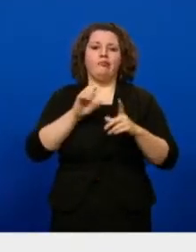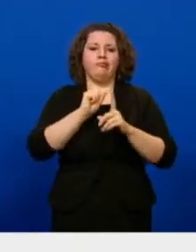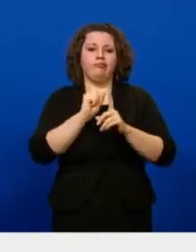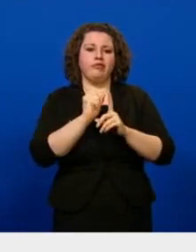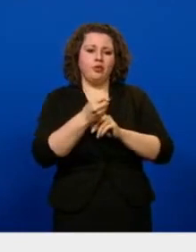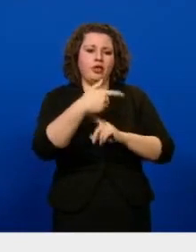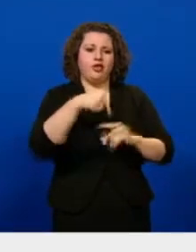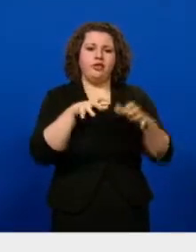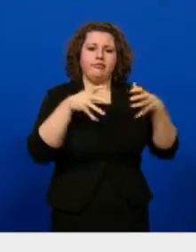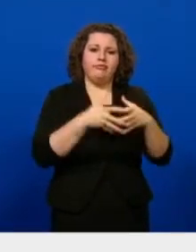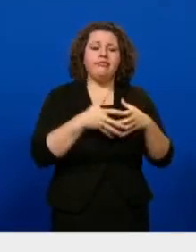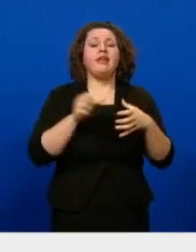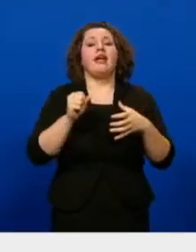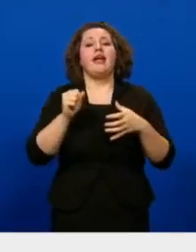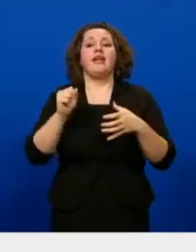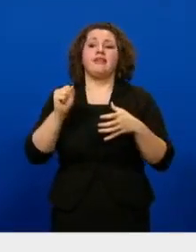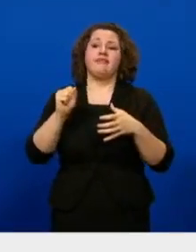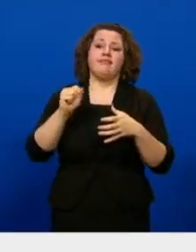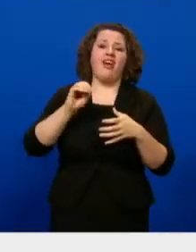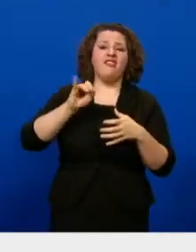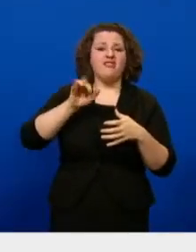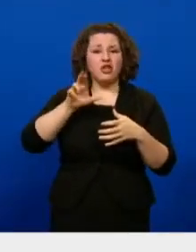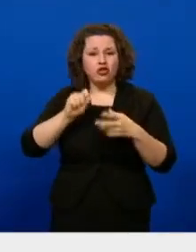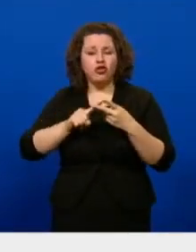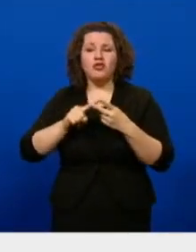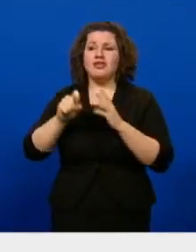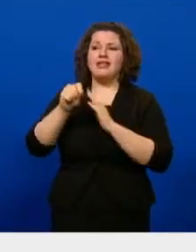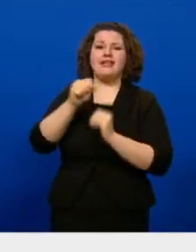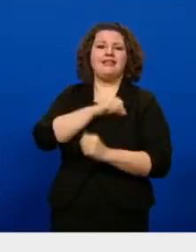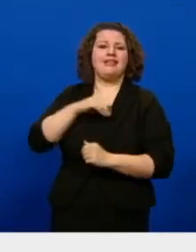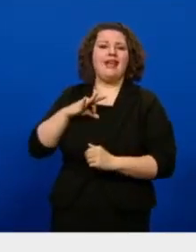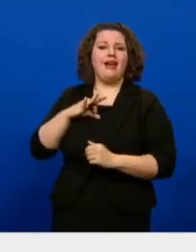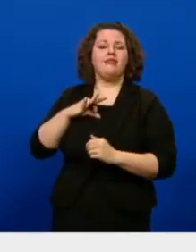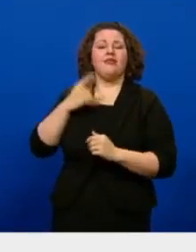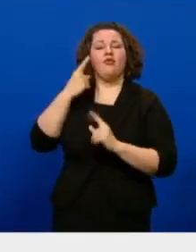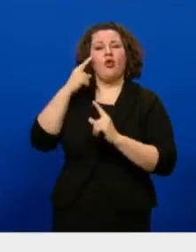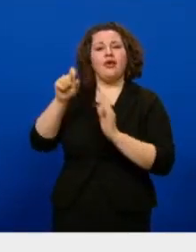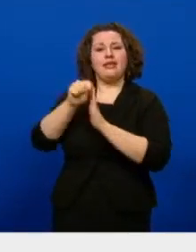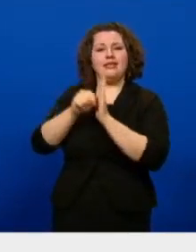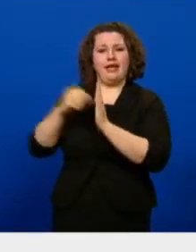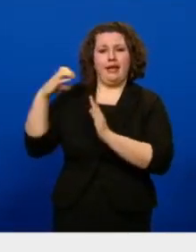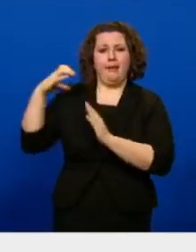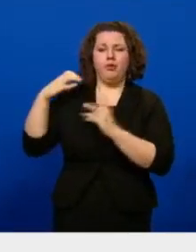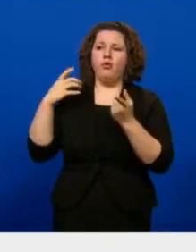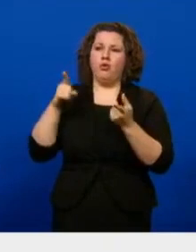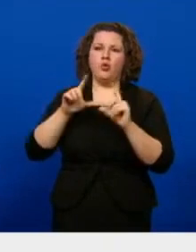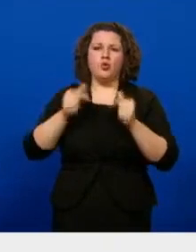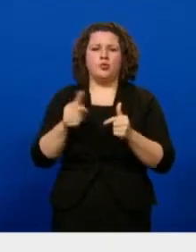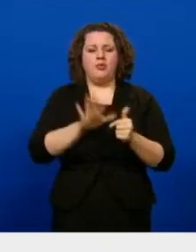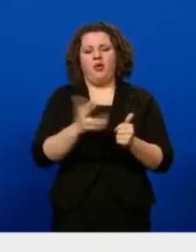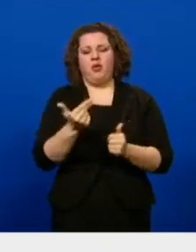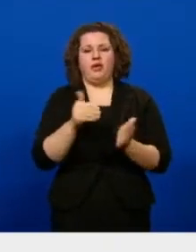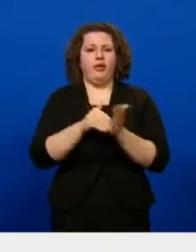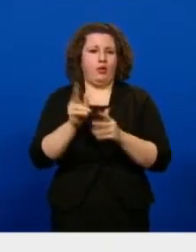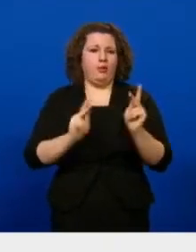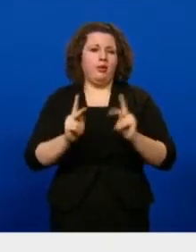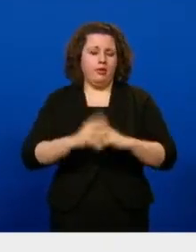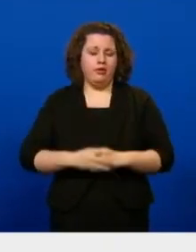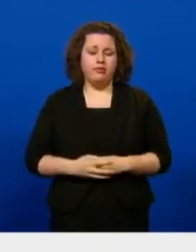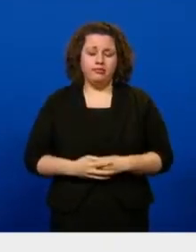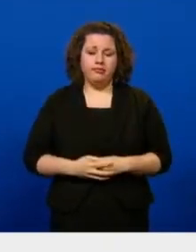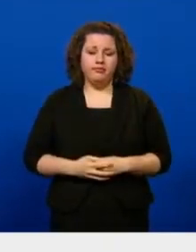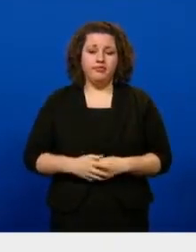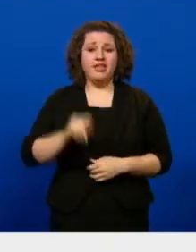officials and staff at the state capitol. And together, those groups consist of nearly approximately 13,000 individuals.